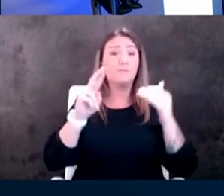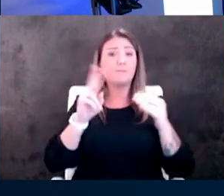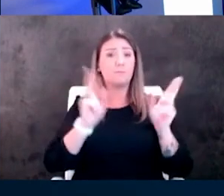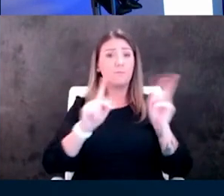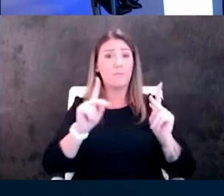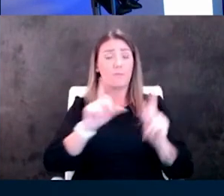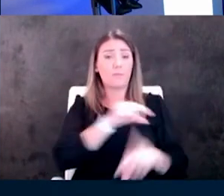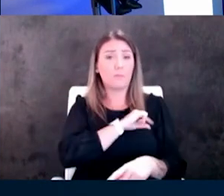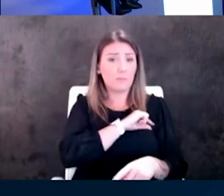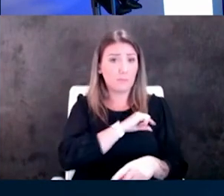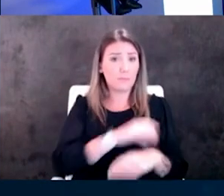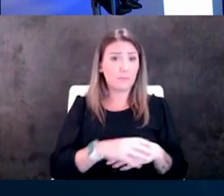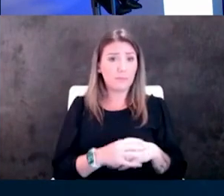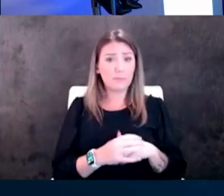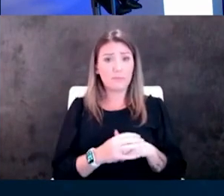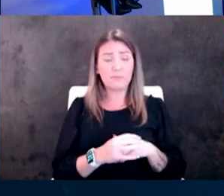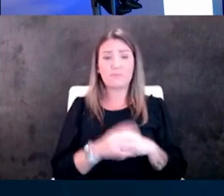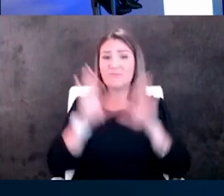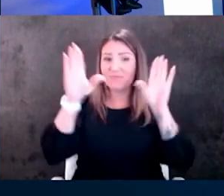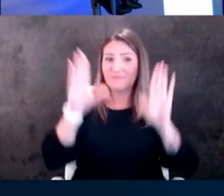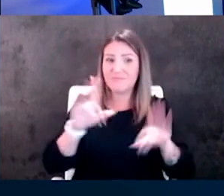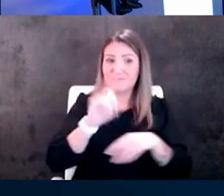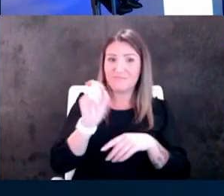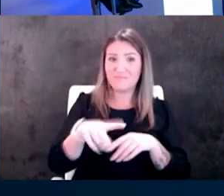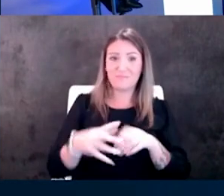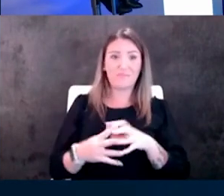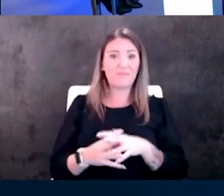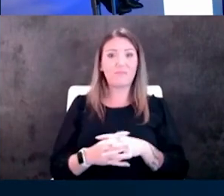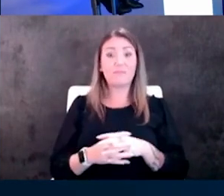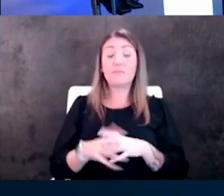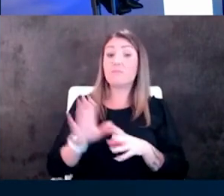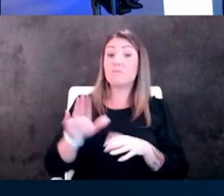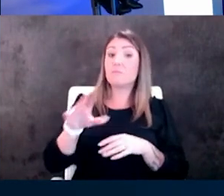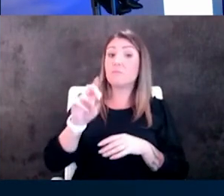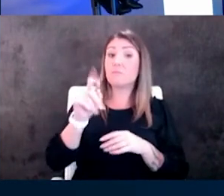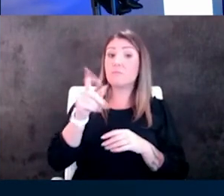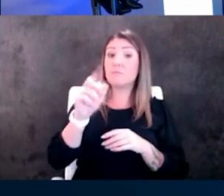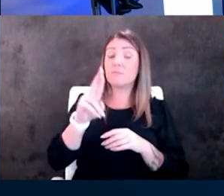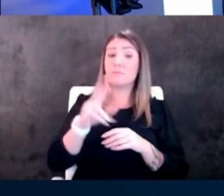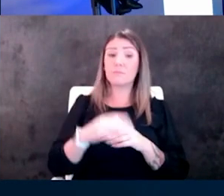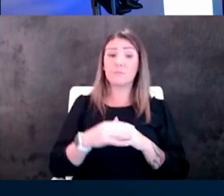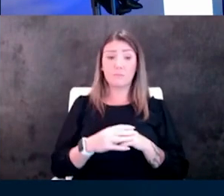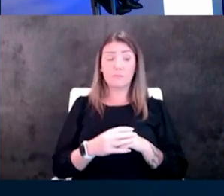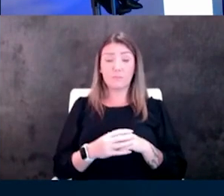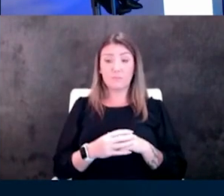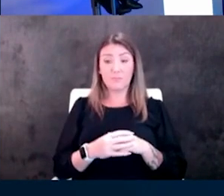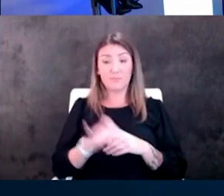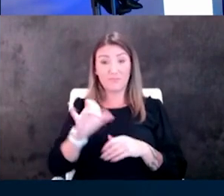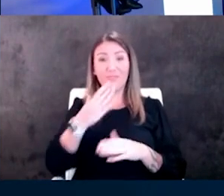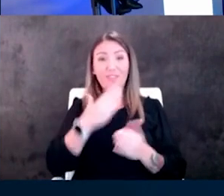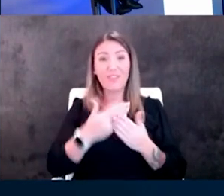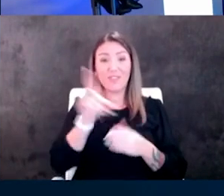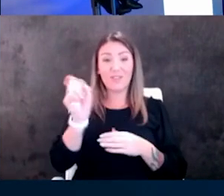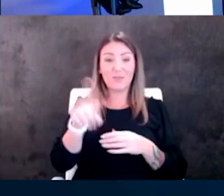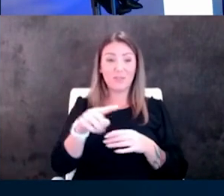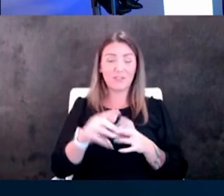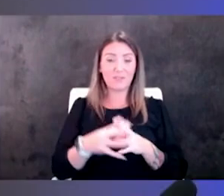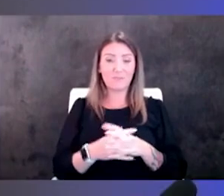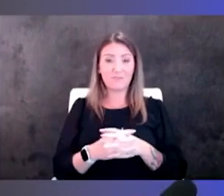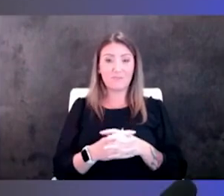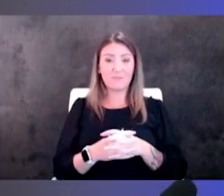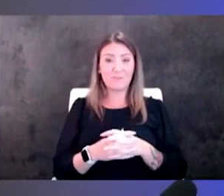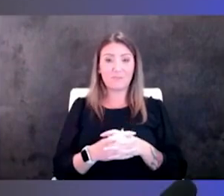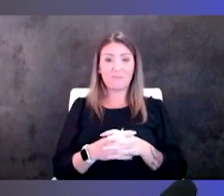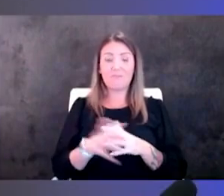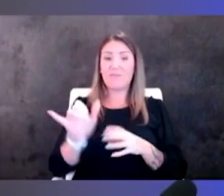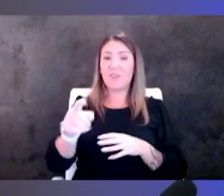yeah great question isn't that uh dr major yeah no that that's a good question and um just as you were starting